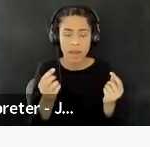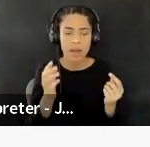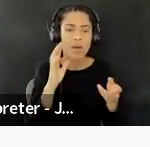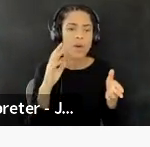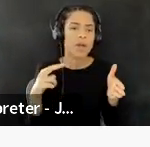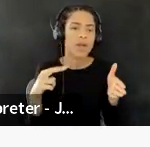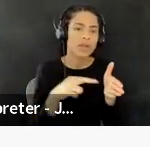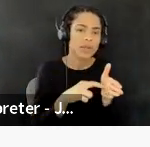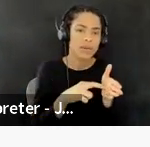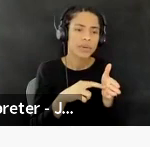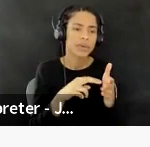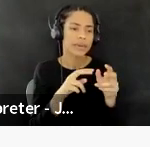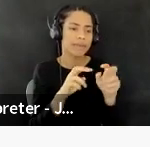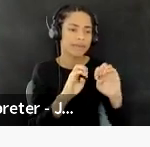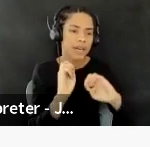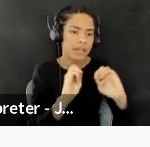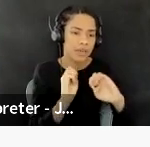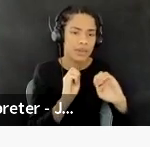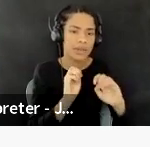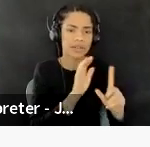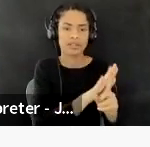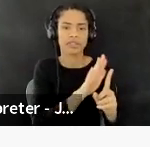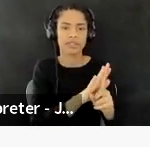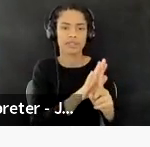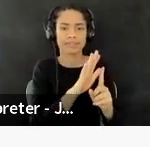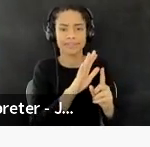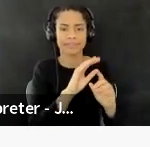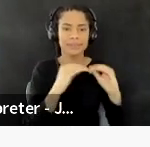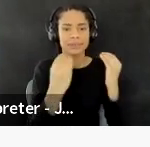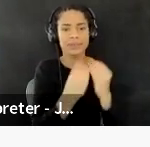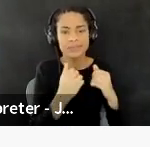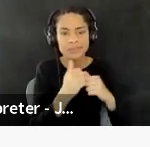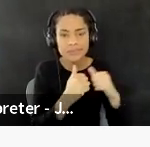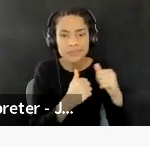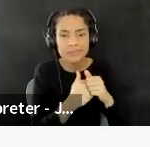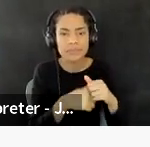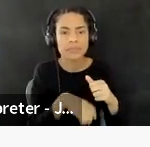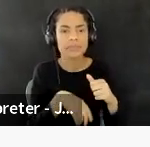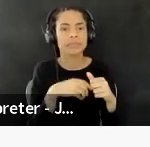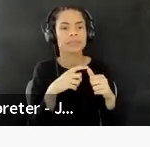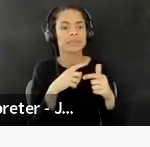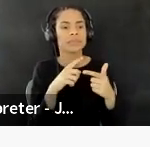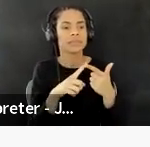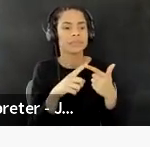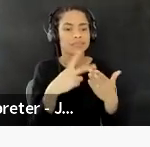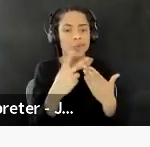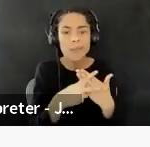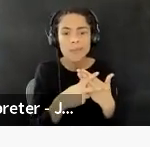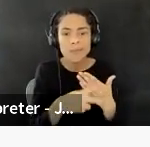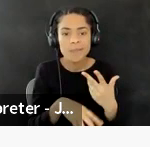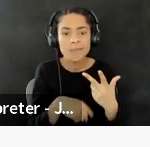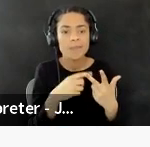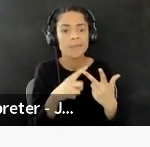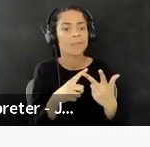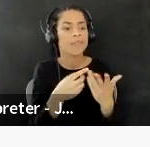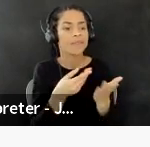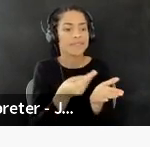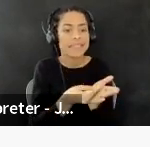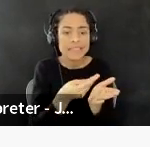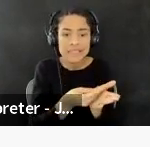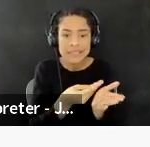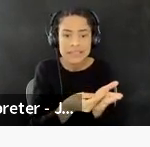and evaluate one's organizational structure, programs, funding, and leadership,